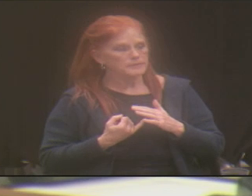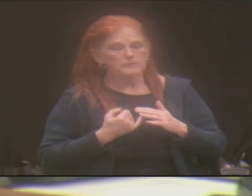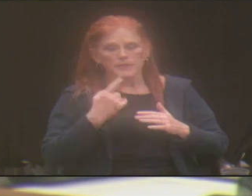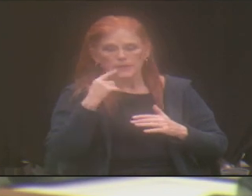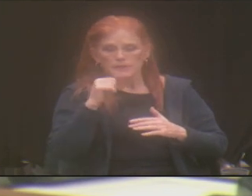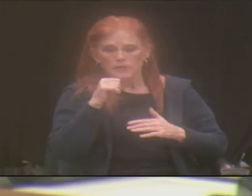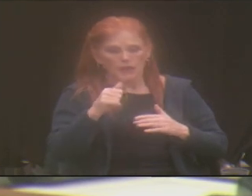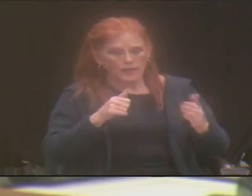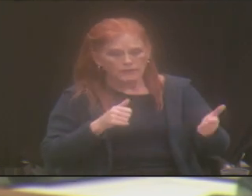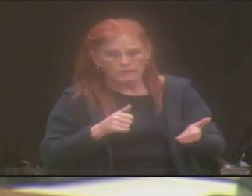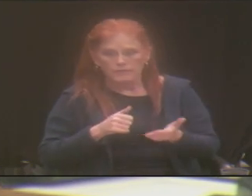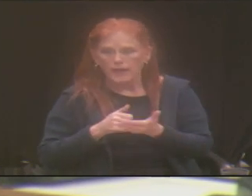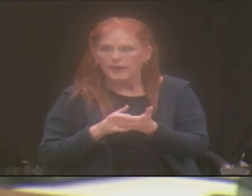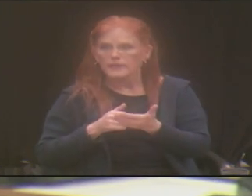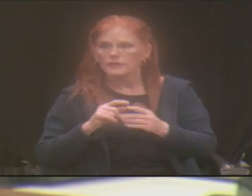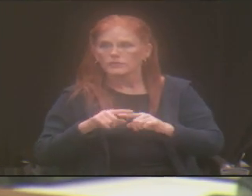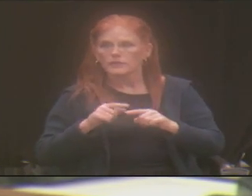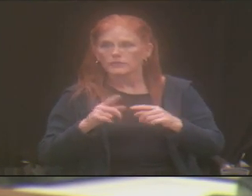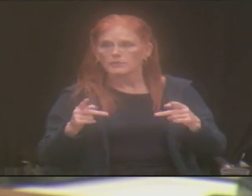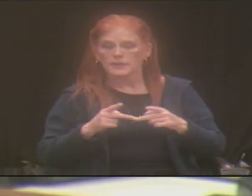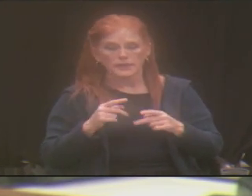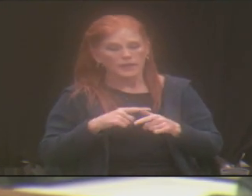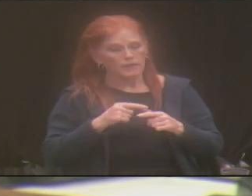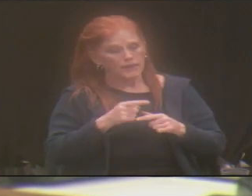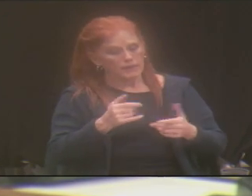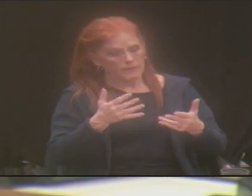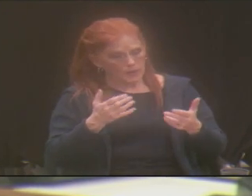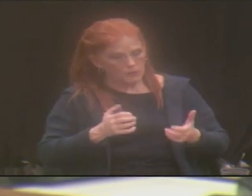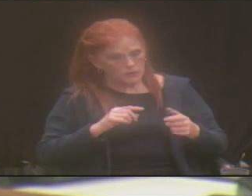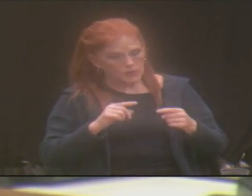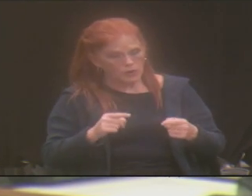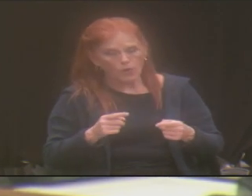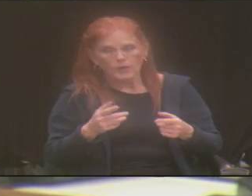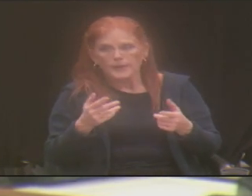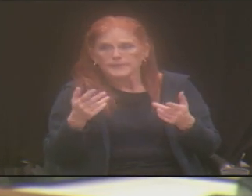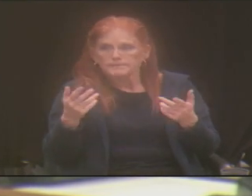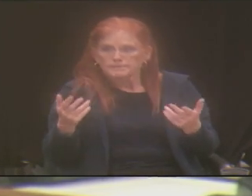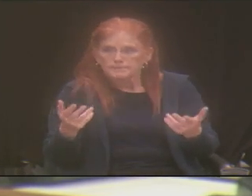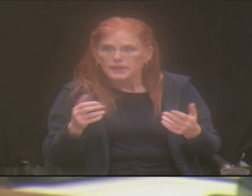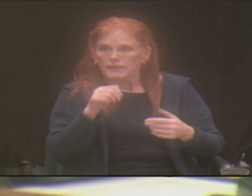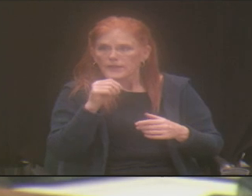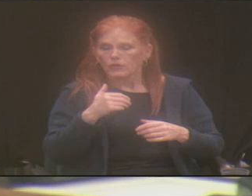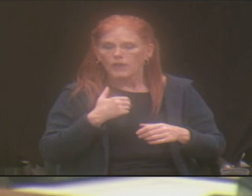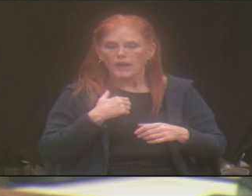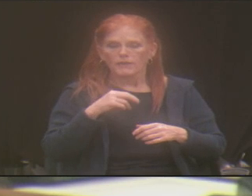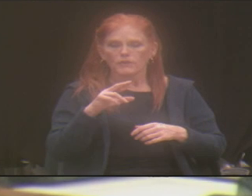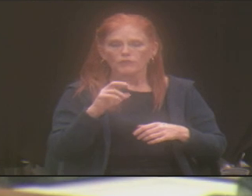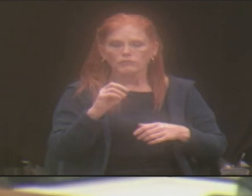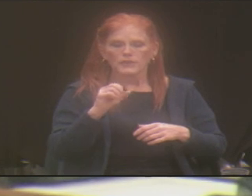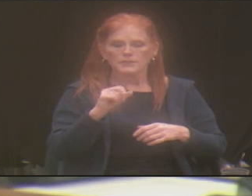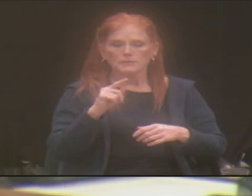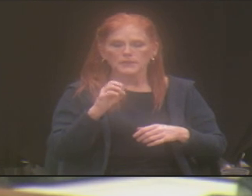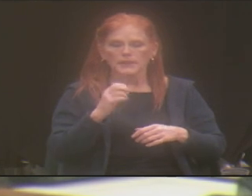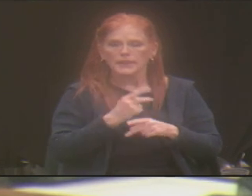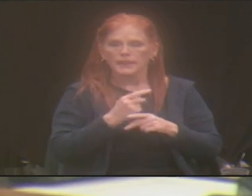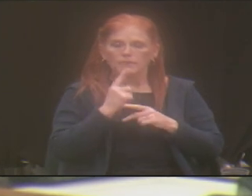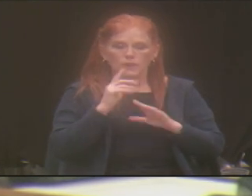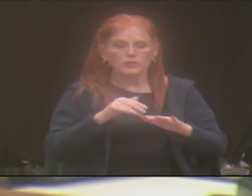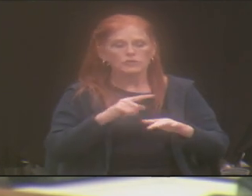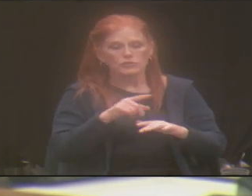places. And then if they do want to go, there's not adequate forms of respite care so that they can be able to go.